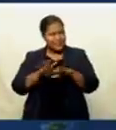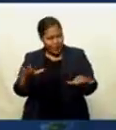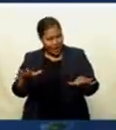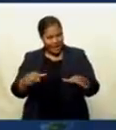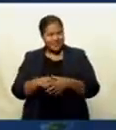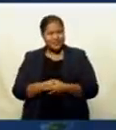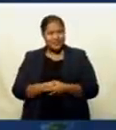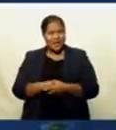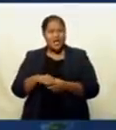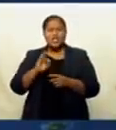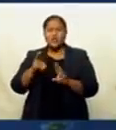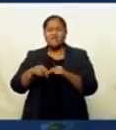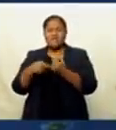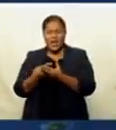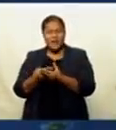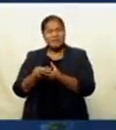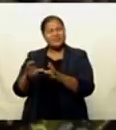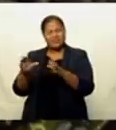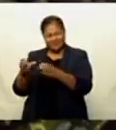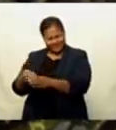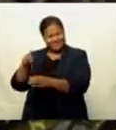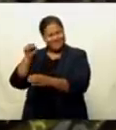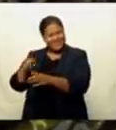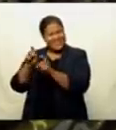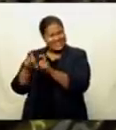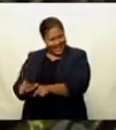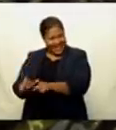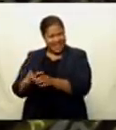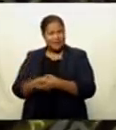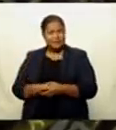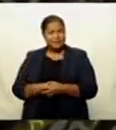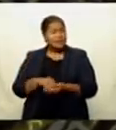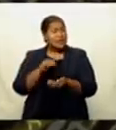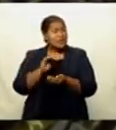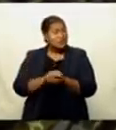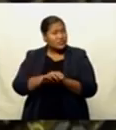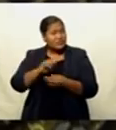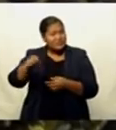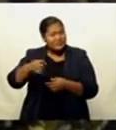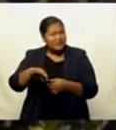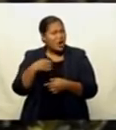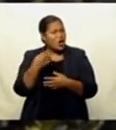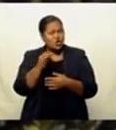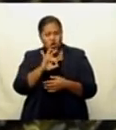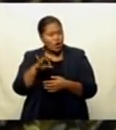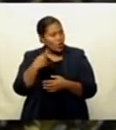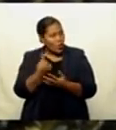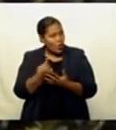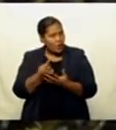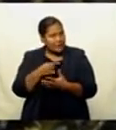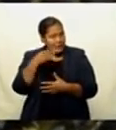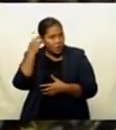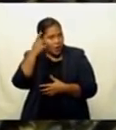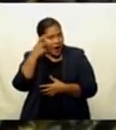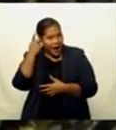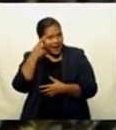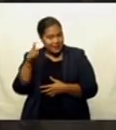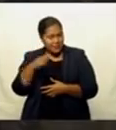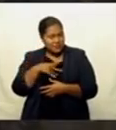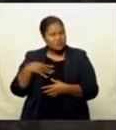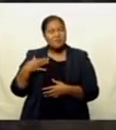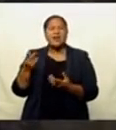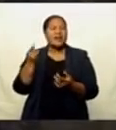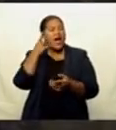Family bubbles to stay within their homes. Drinking grog is not the only concern for the ministry as they've also identified